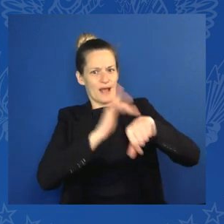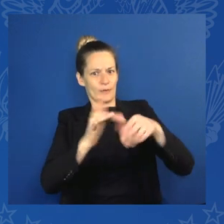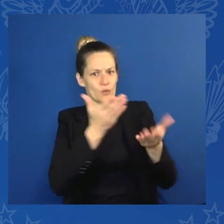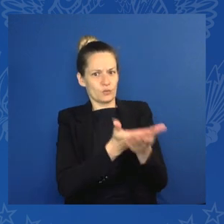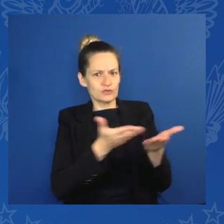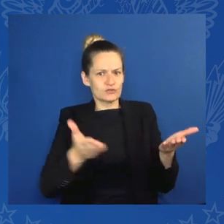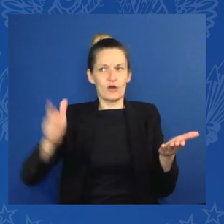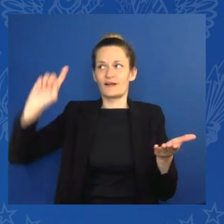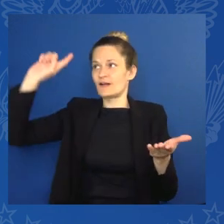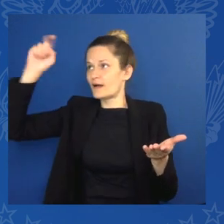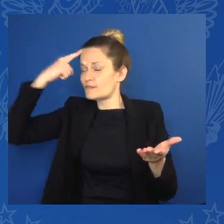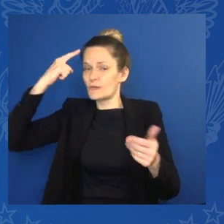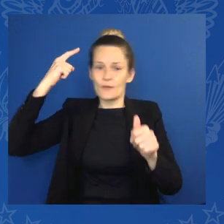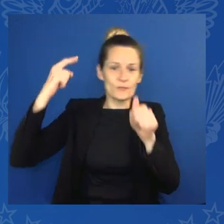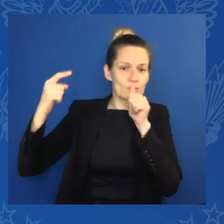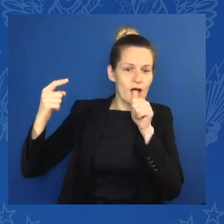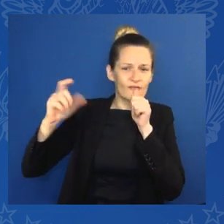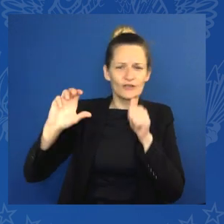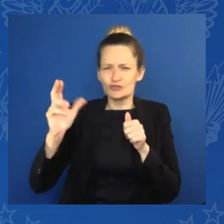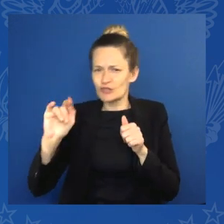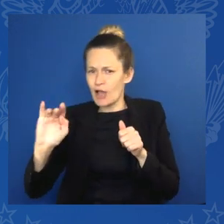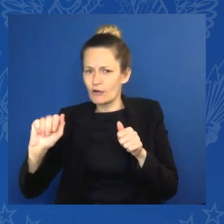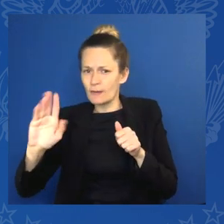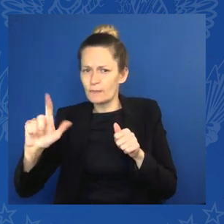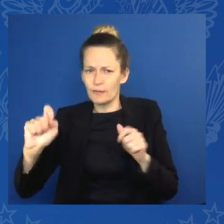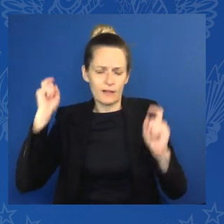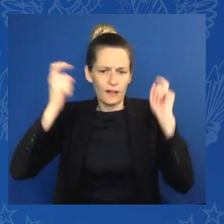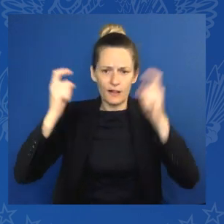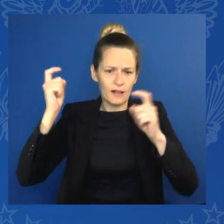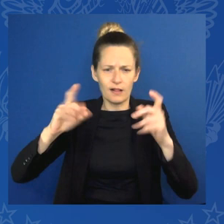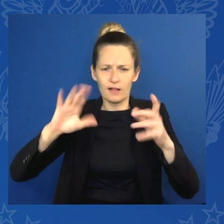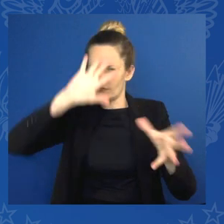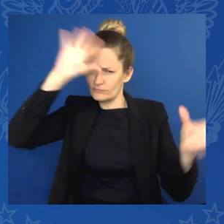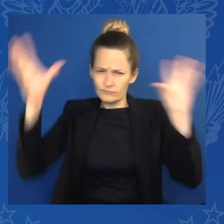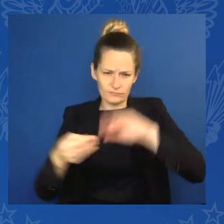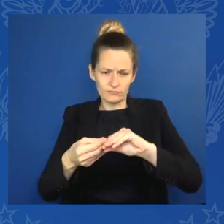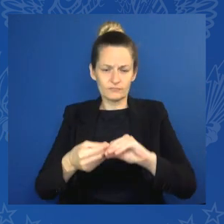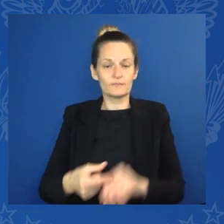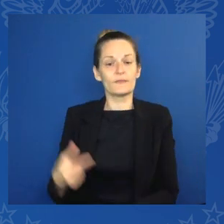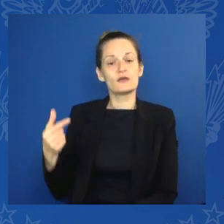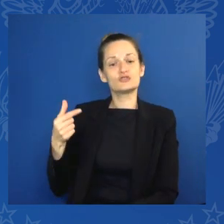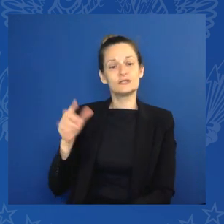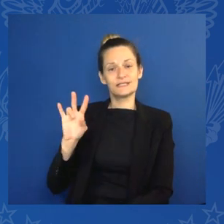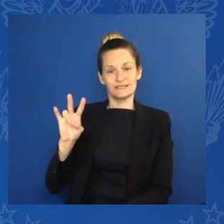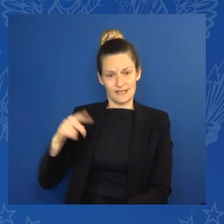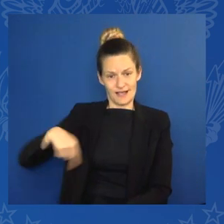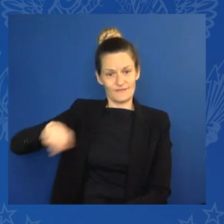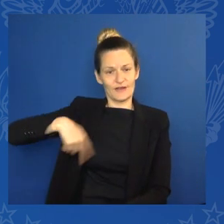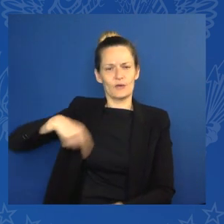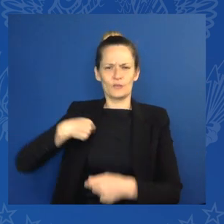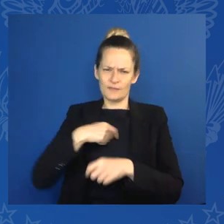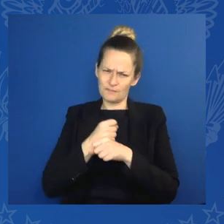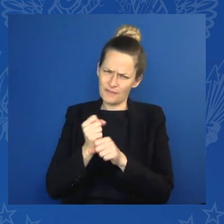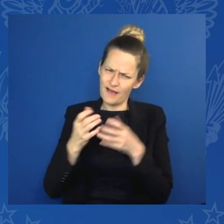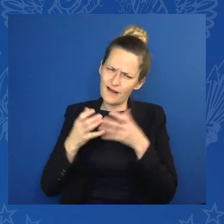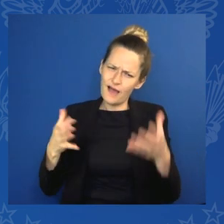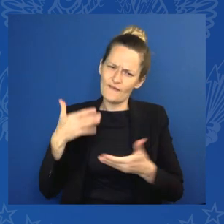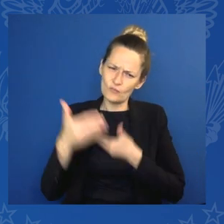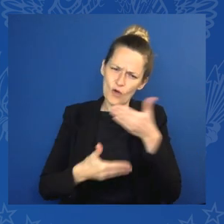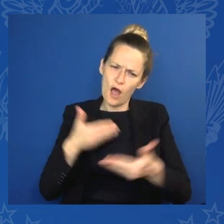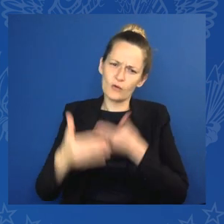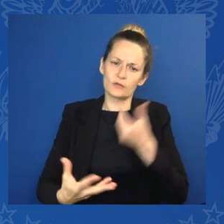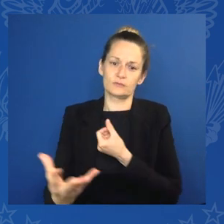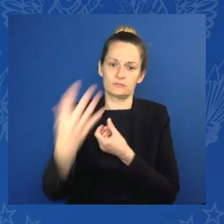Since the G7 last year, we've made significant progress together, including commitments to support countries in managing